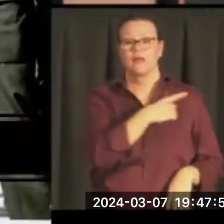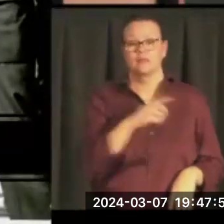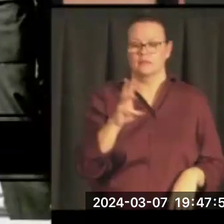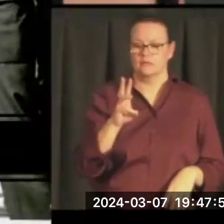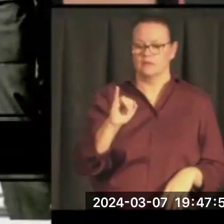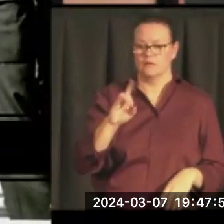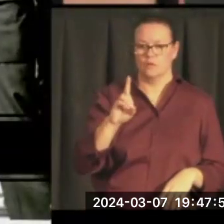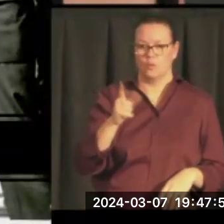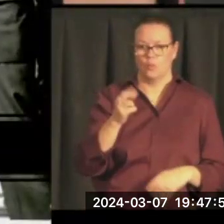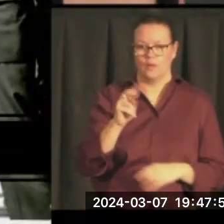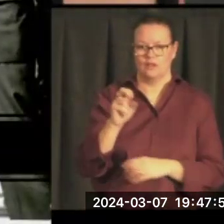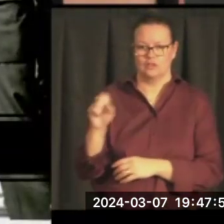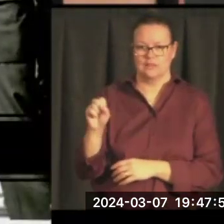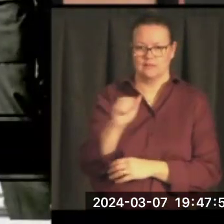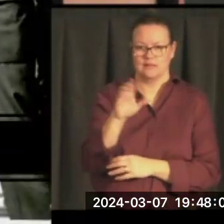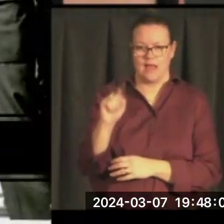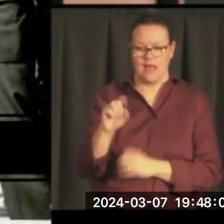clearly smiling with Lyndon Johnson.